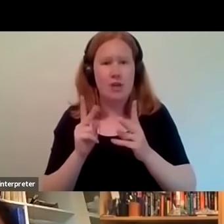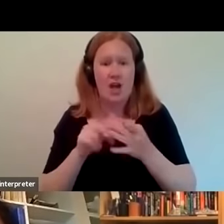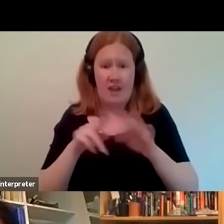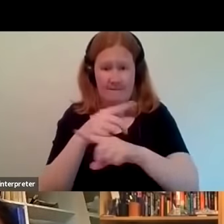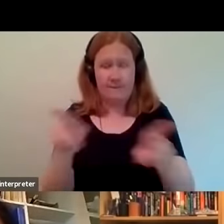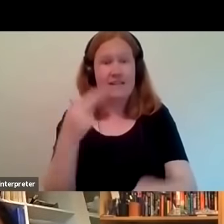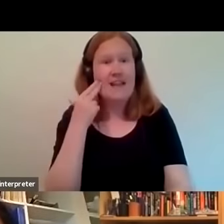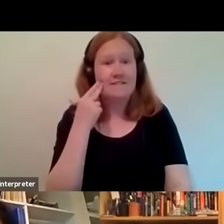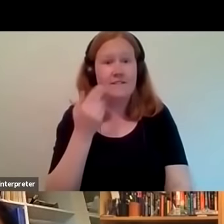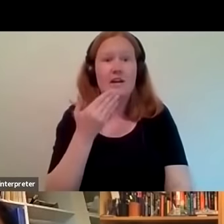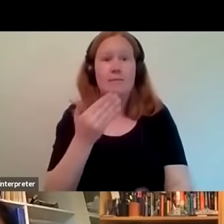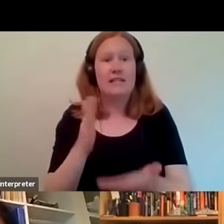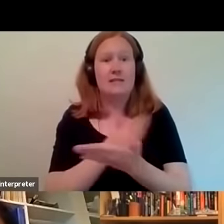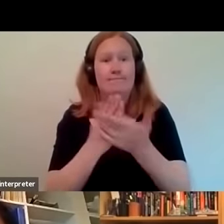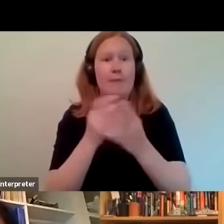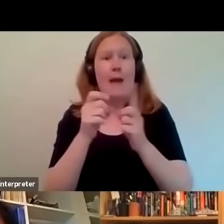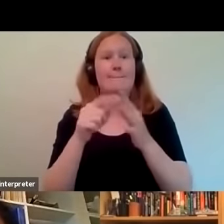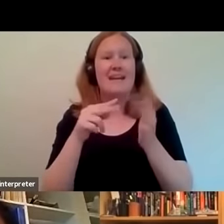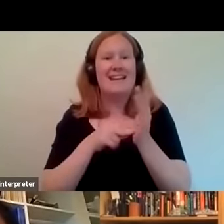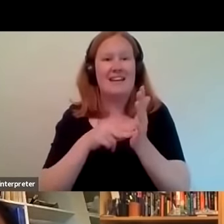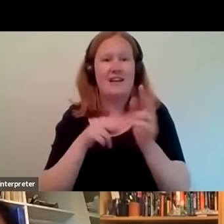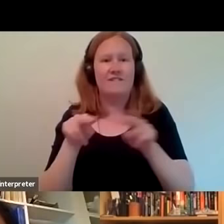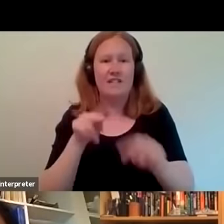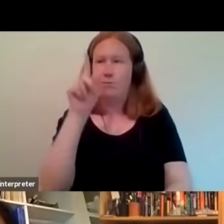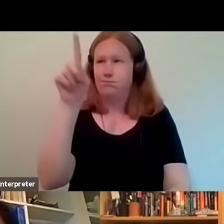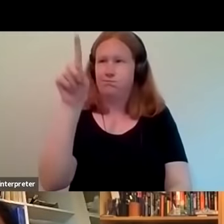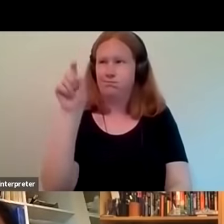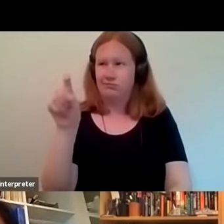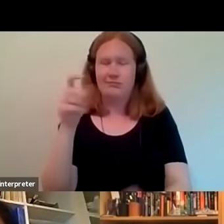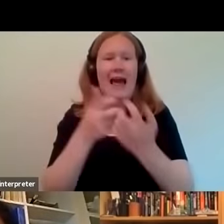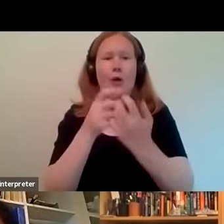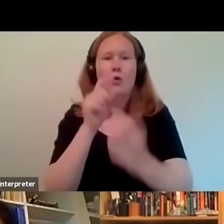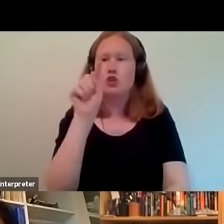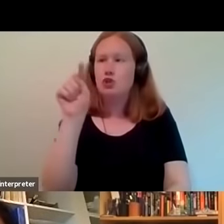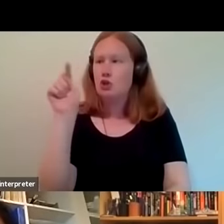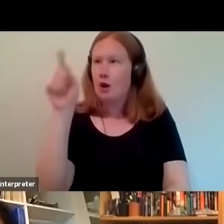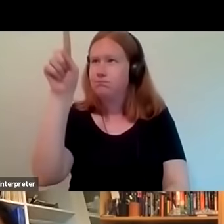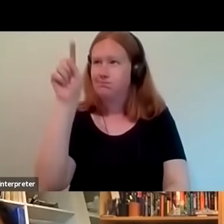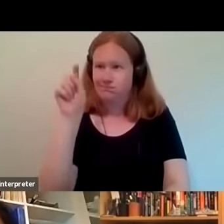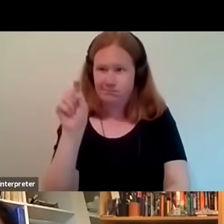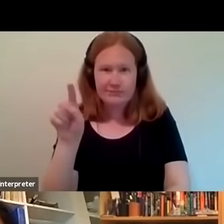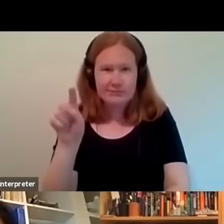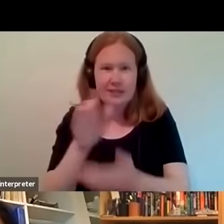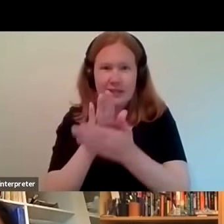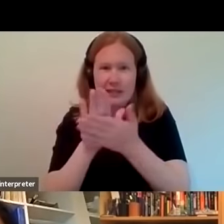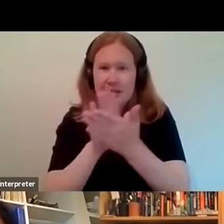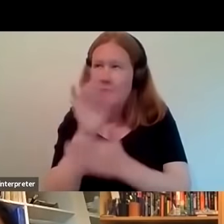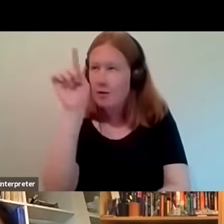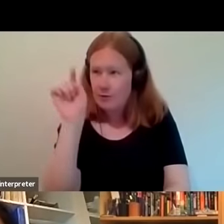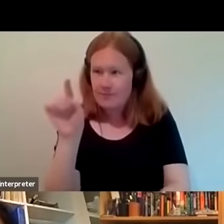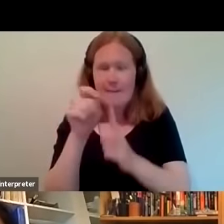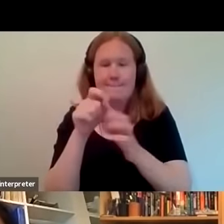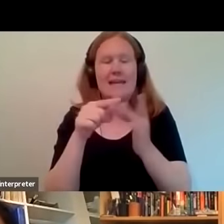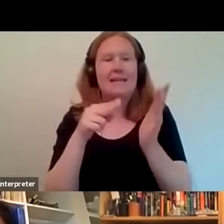please do be sure to pin her video which you can do by hovering your mouse over her video and clicking the three little dots and